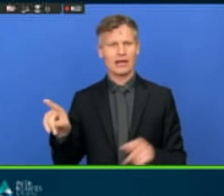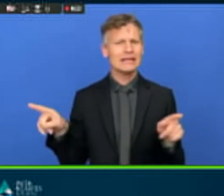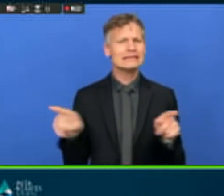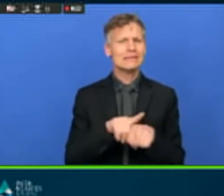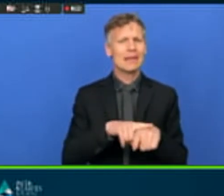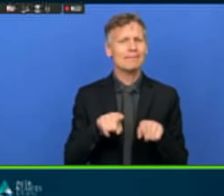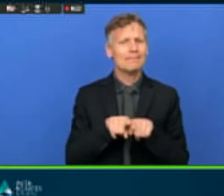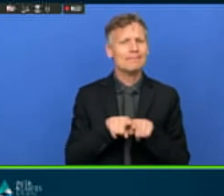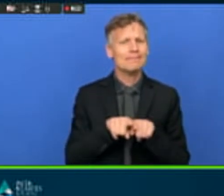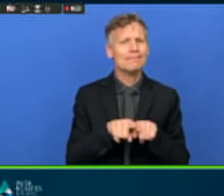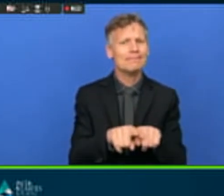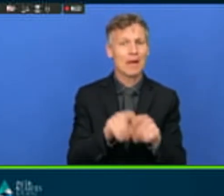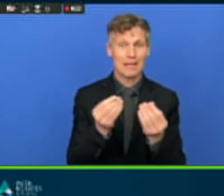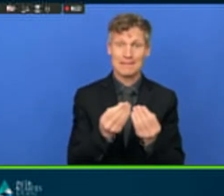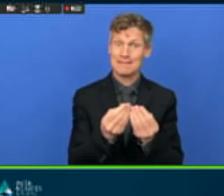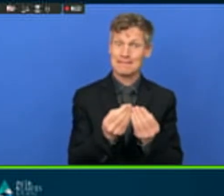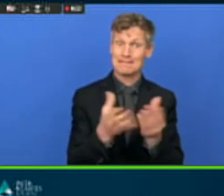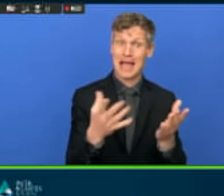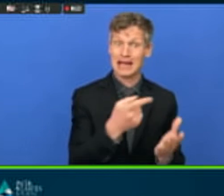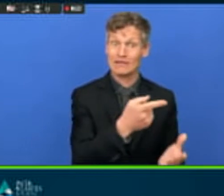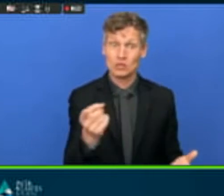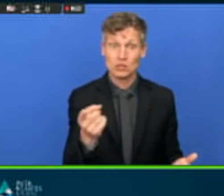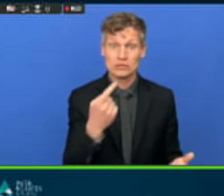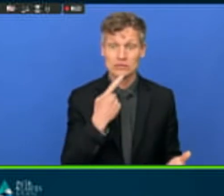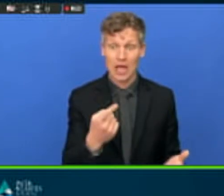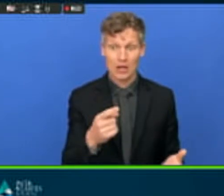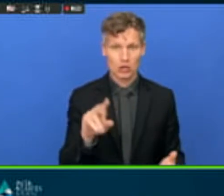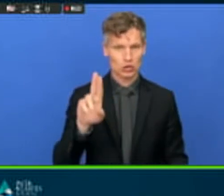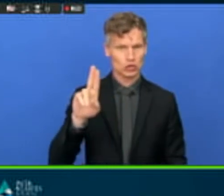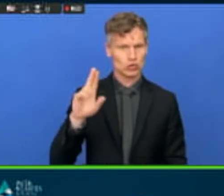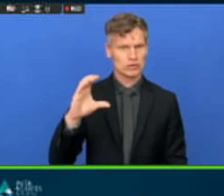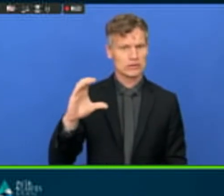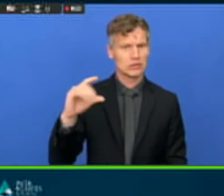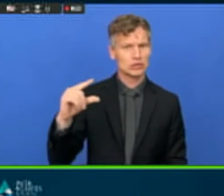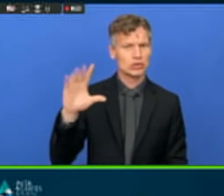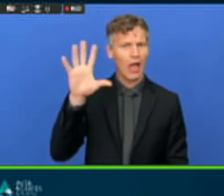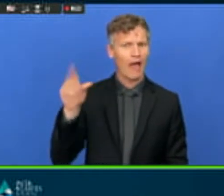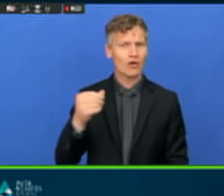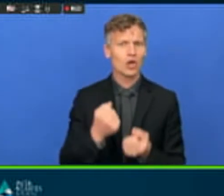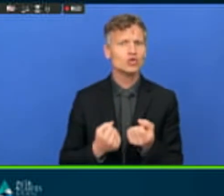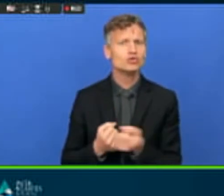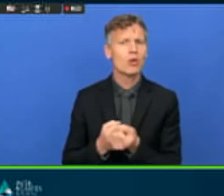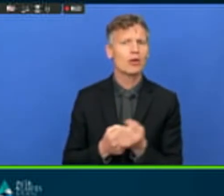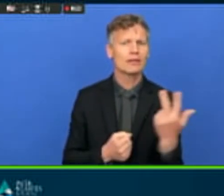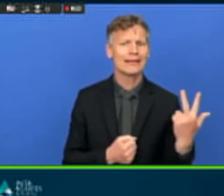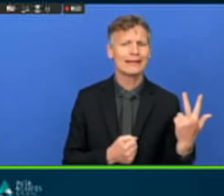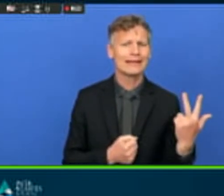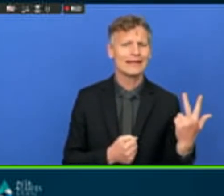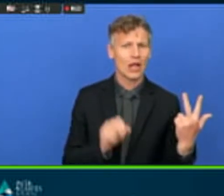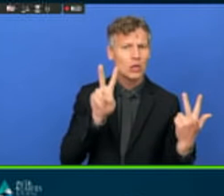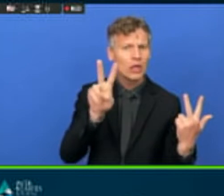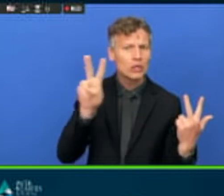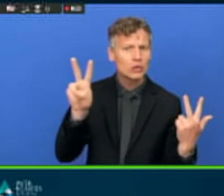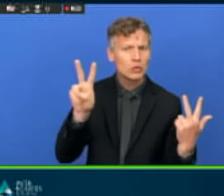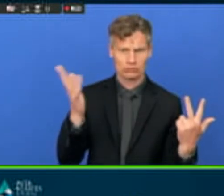UCAG Africa, we supported only three countries. We need to be up to the scale. And for that, we